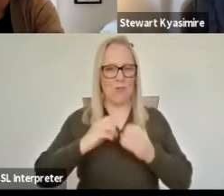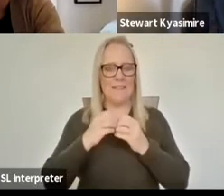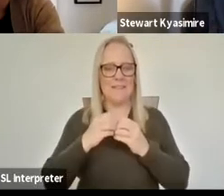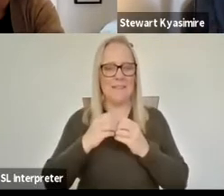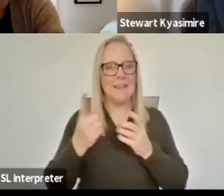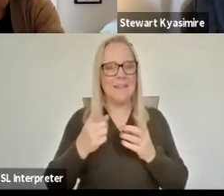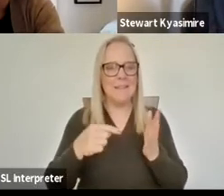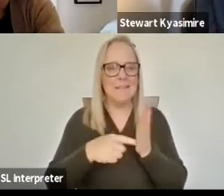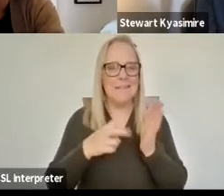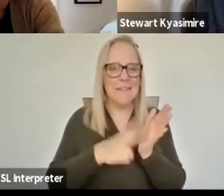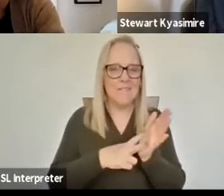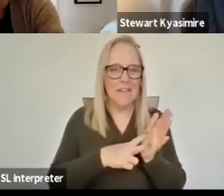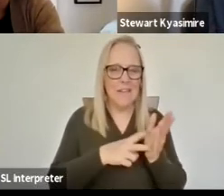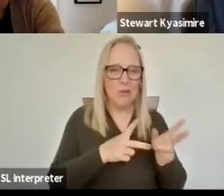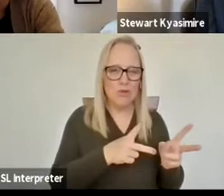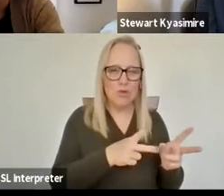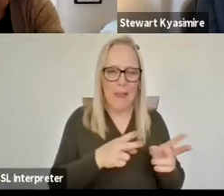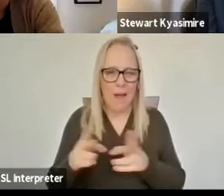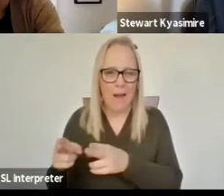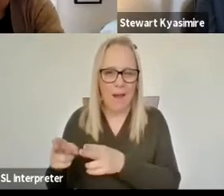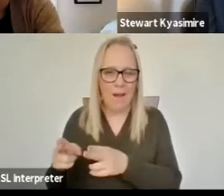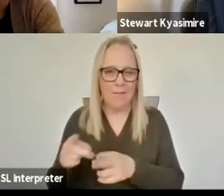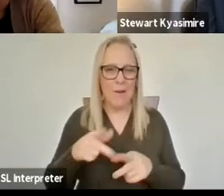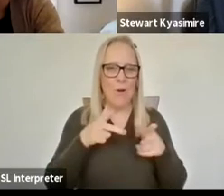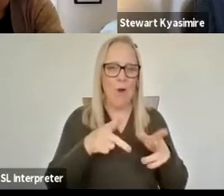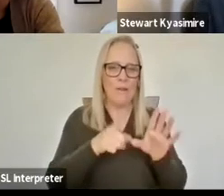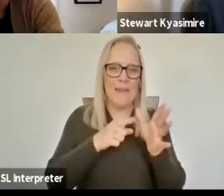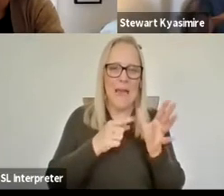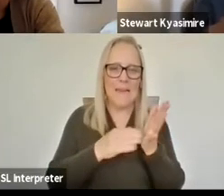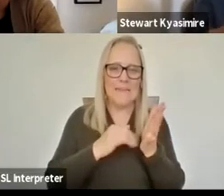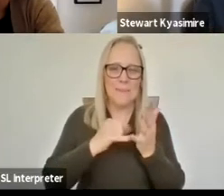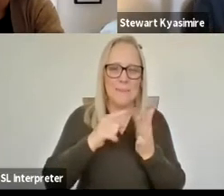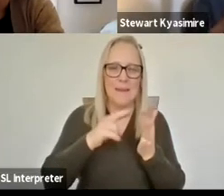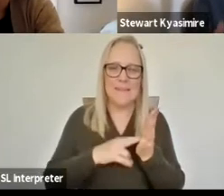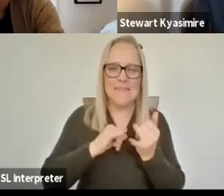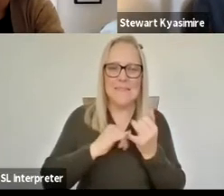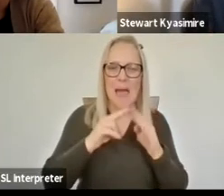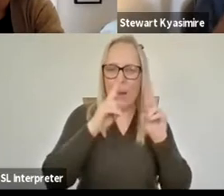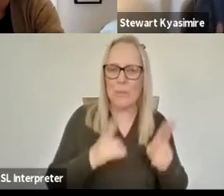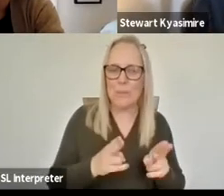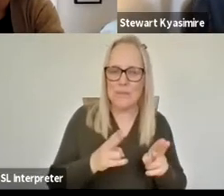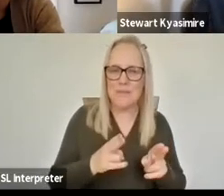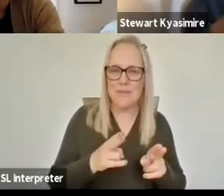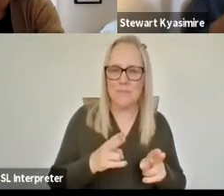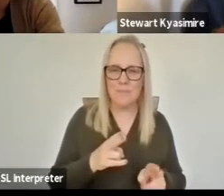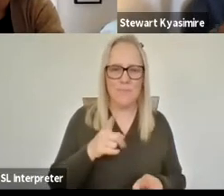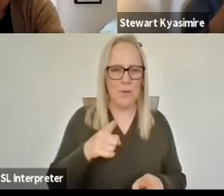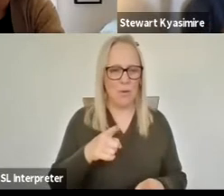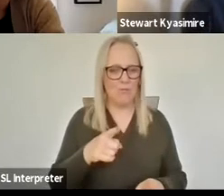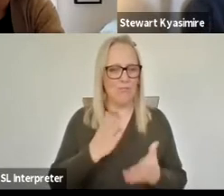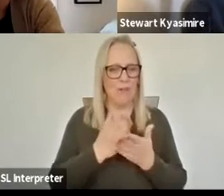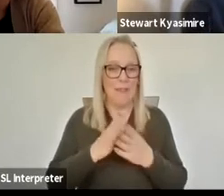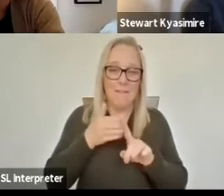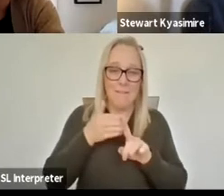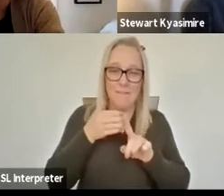for her um called at Yasmin's house and it was just basically this girl looking to discover create and play and find find